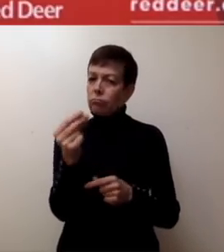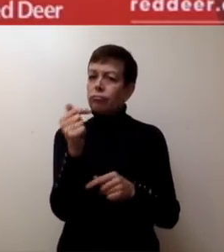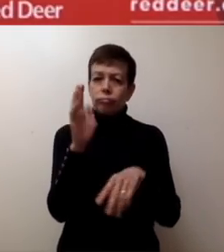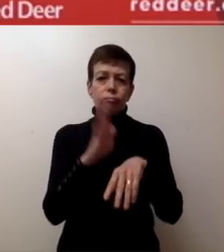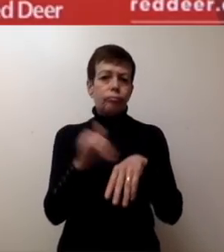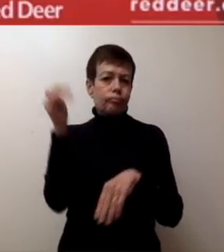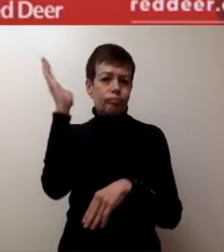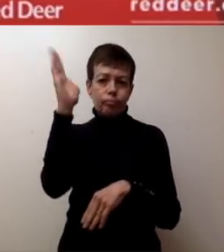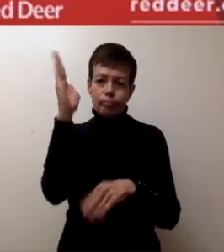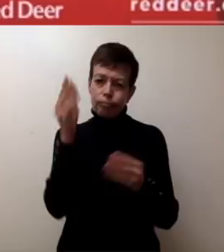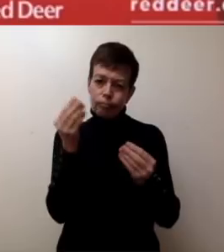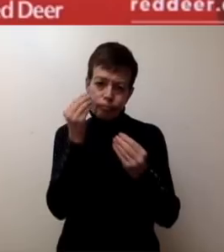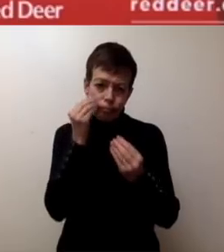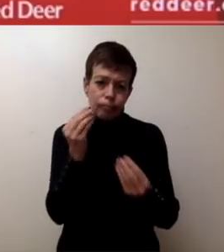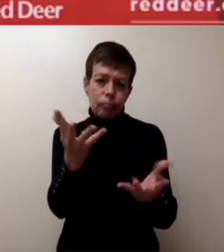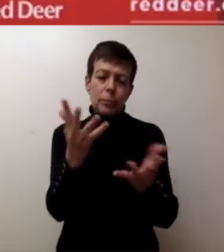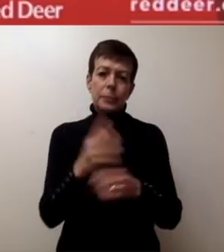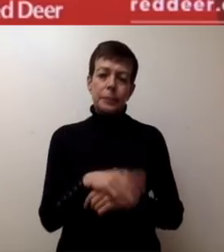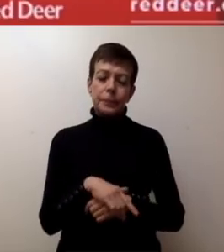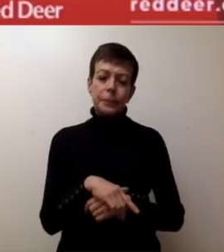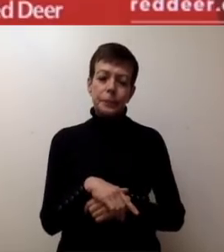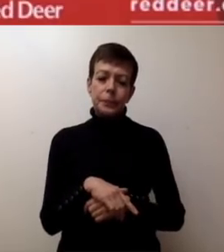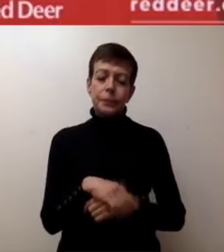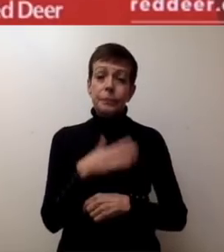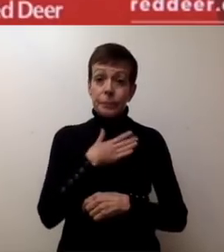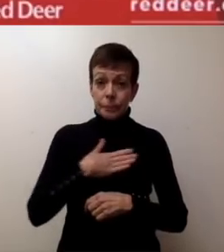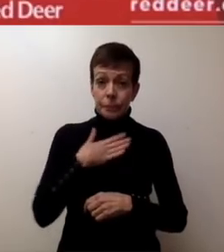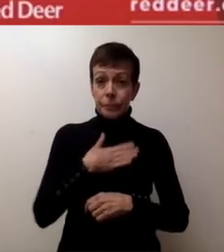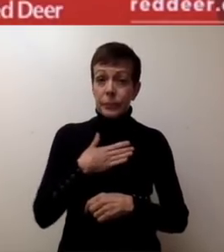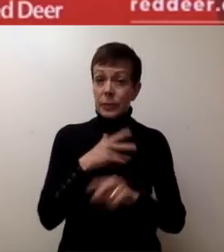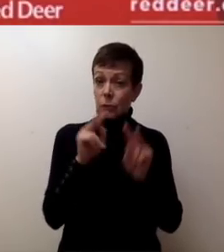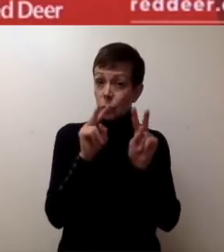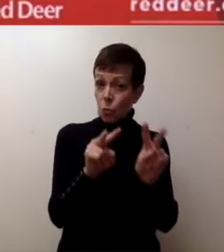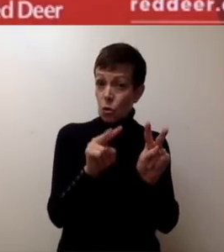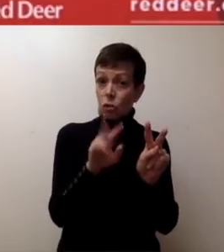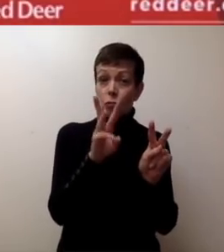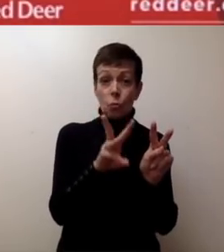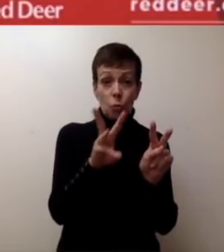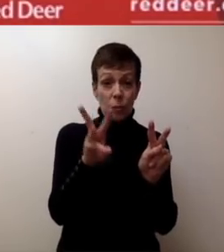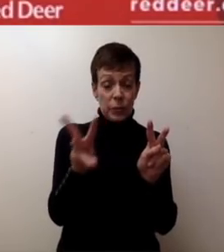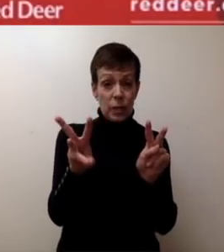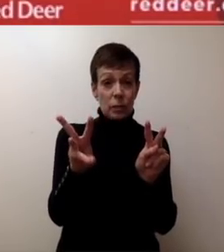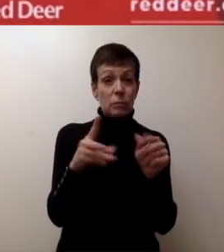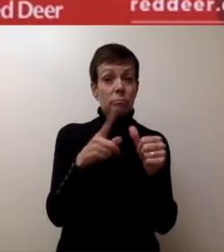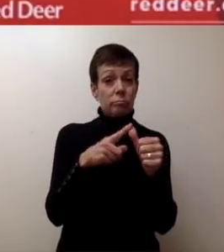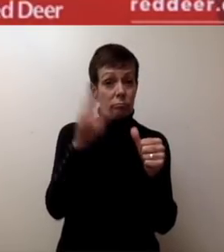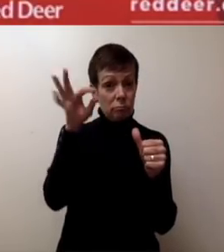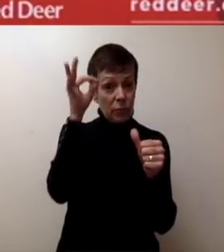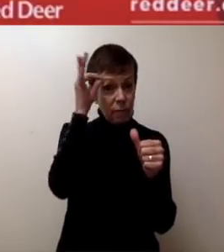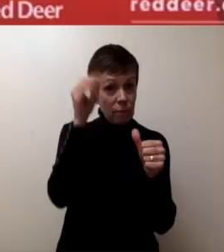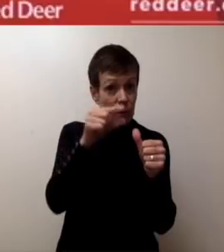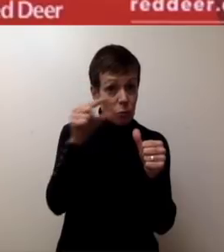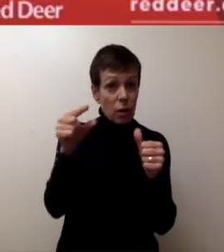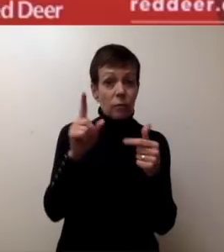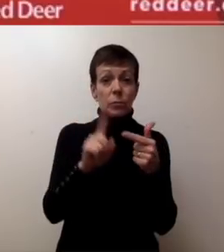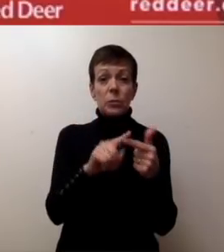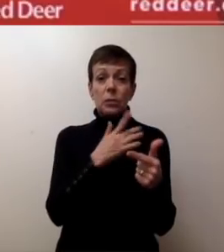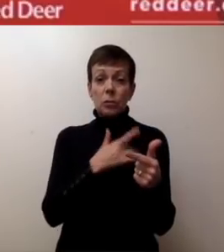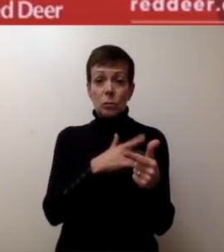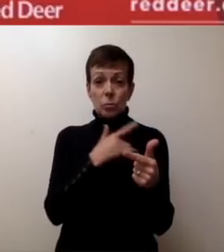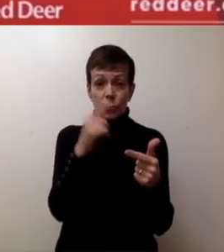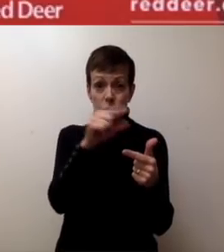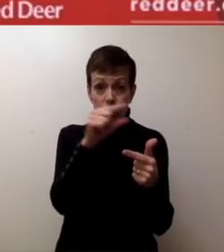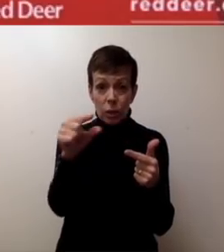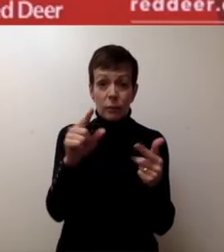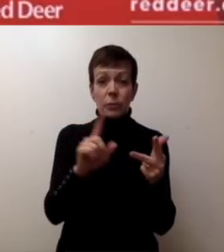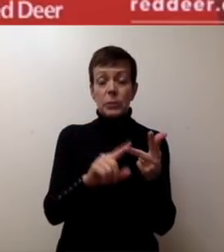Please be sure to continue to follow the websites made available by the Federal and Provincial Orders of Government, the City of Red